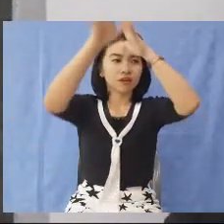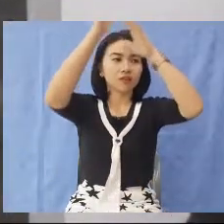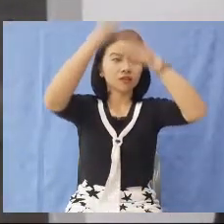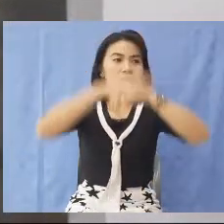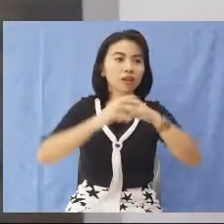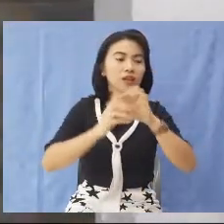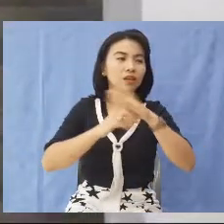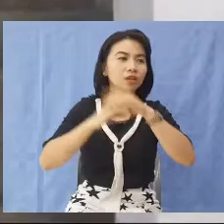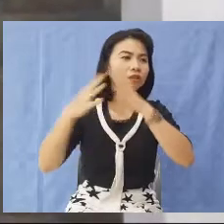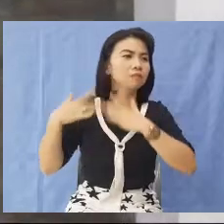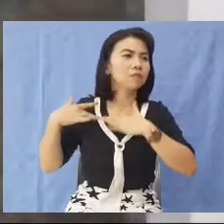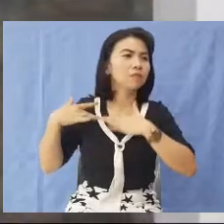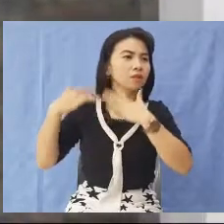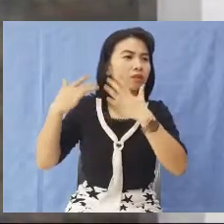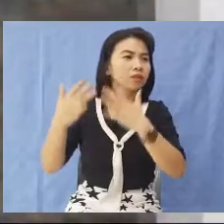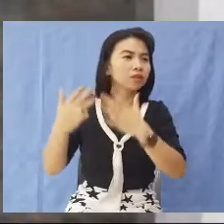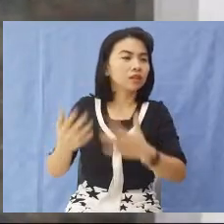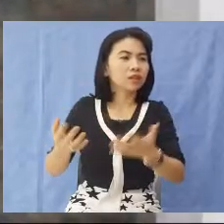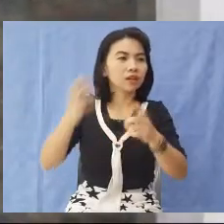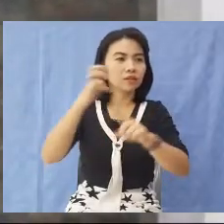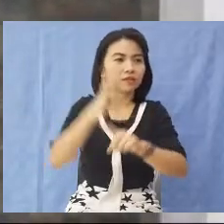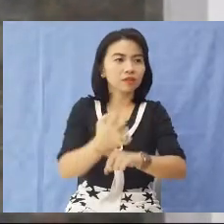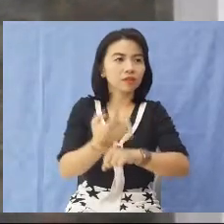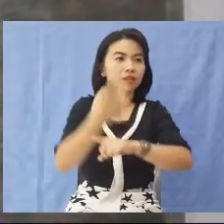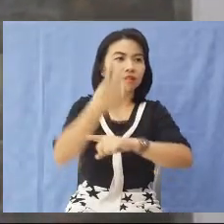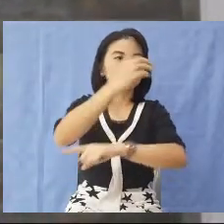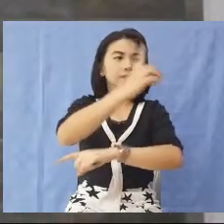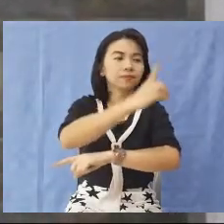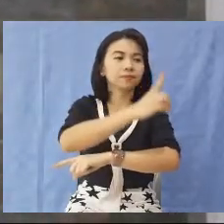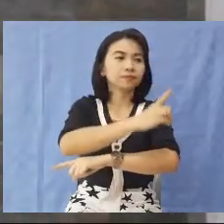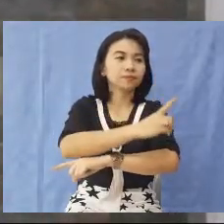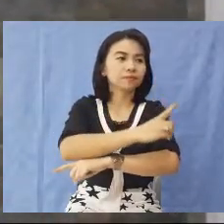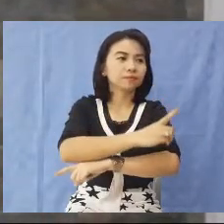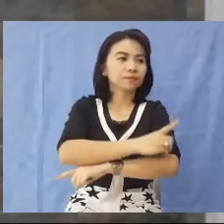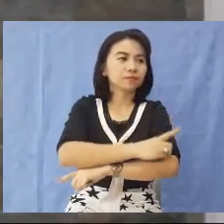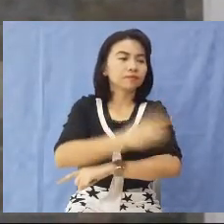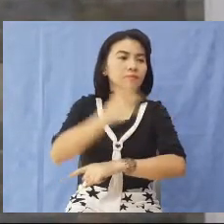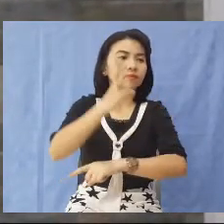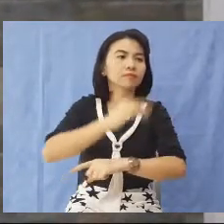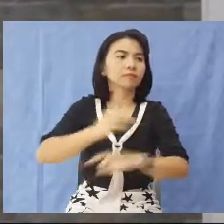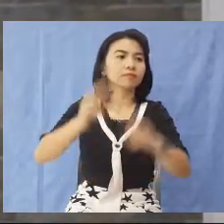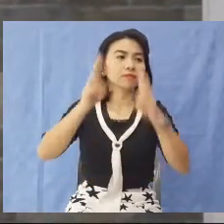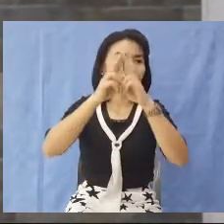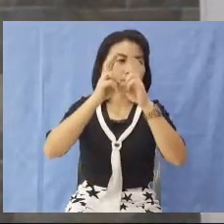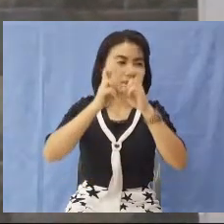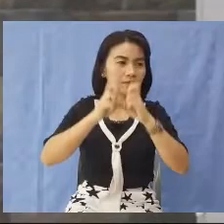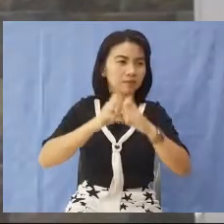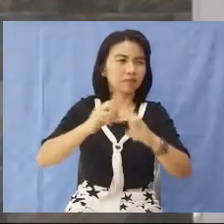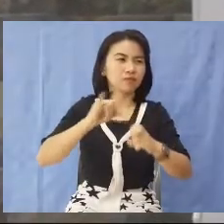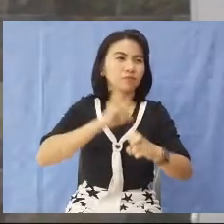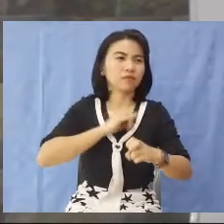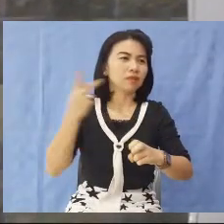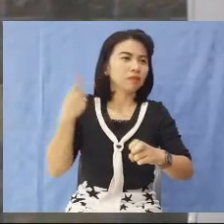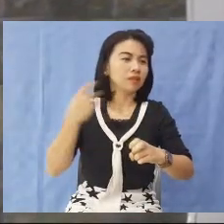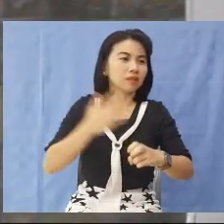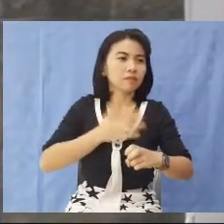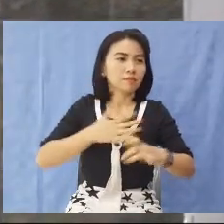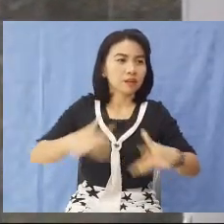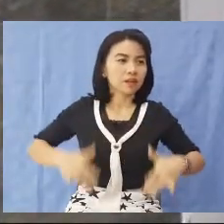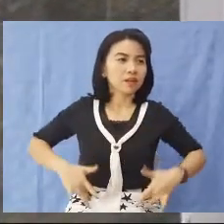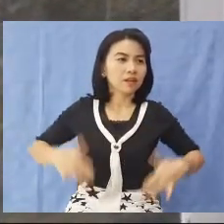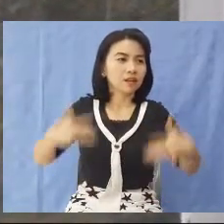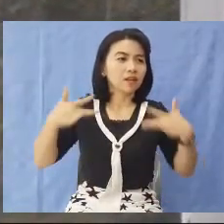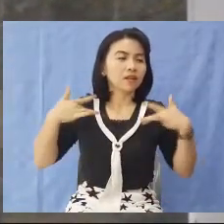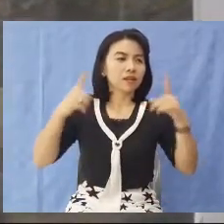Father's tender mercies every day And though all